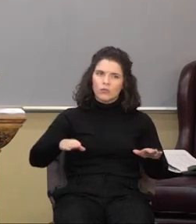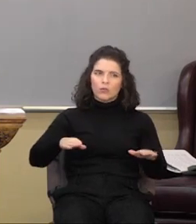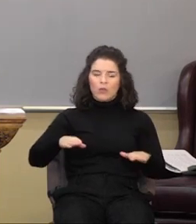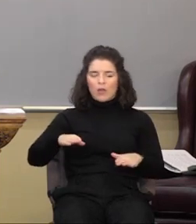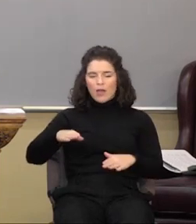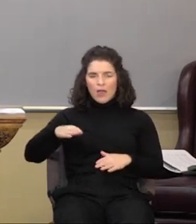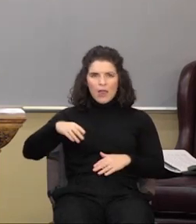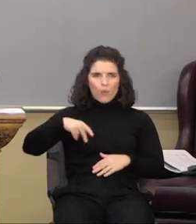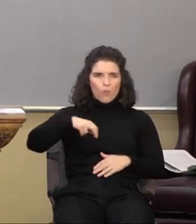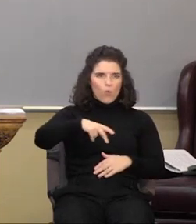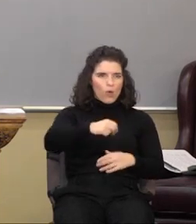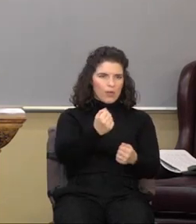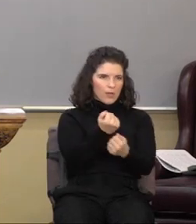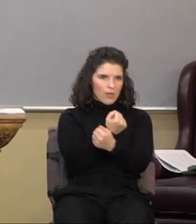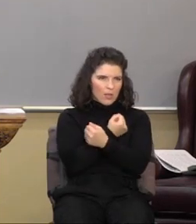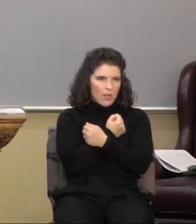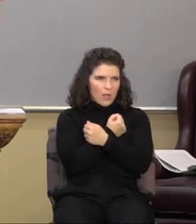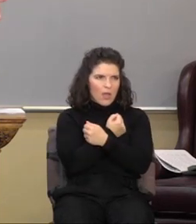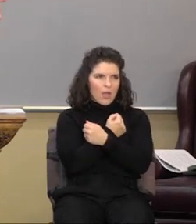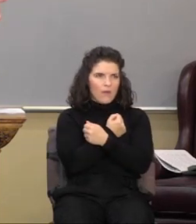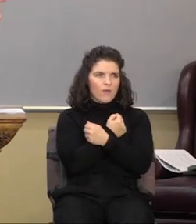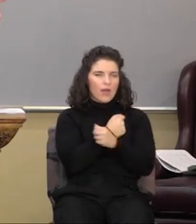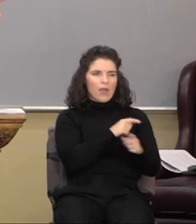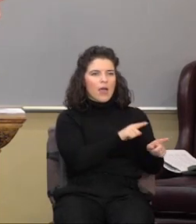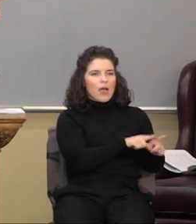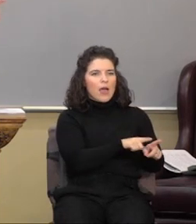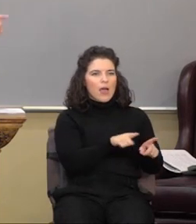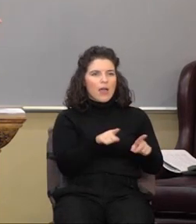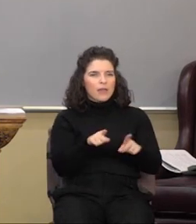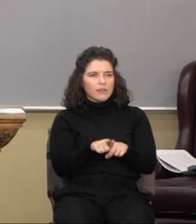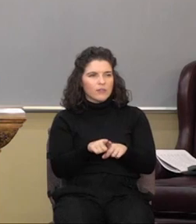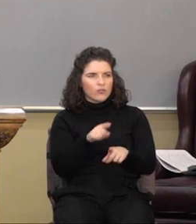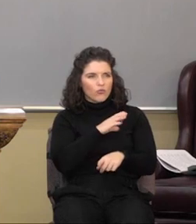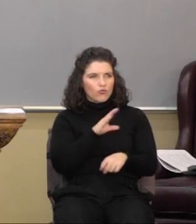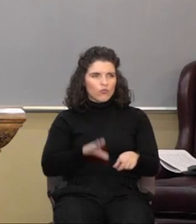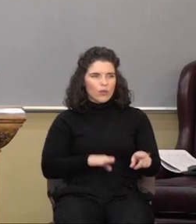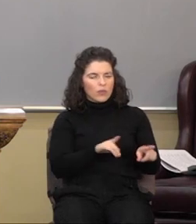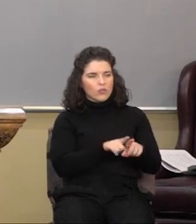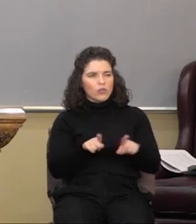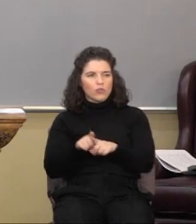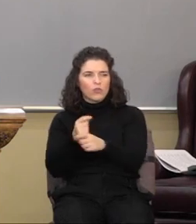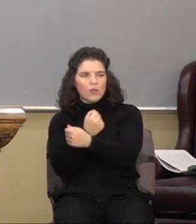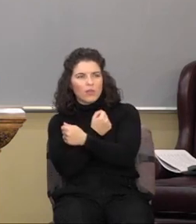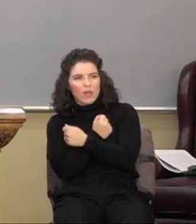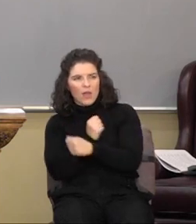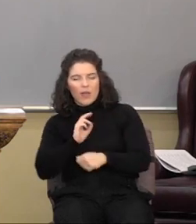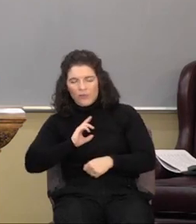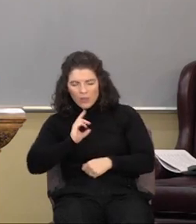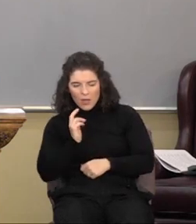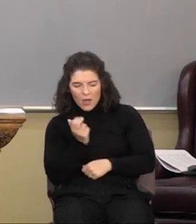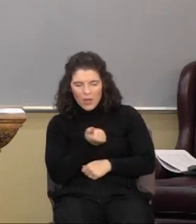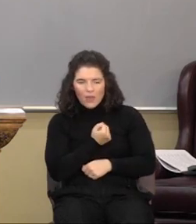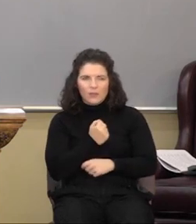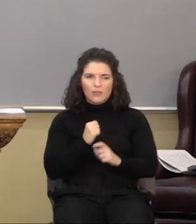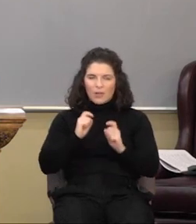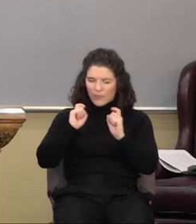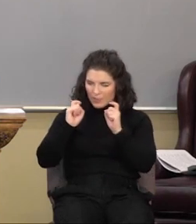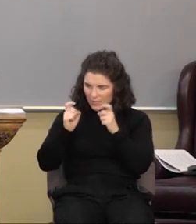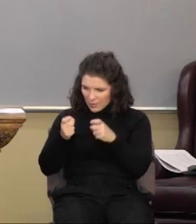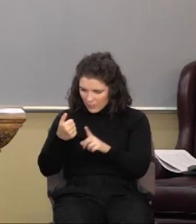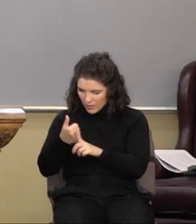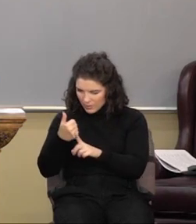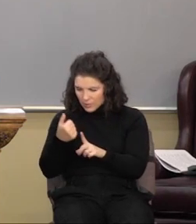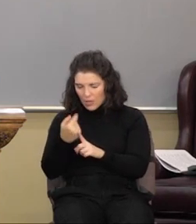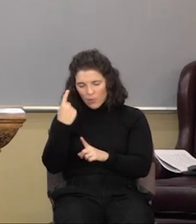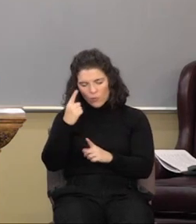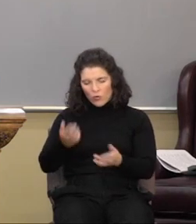in love as Christ also hath loved us and hath given himself